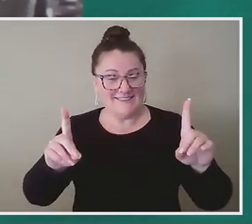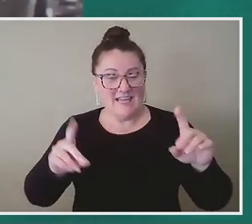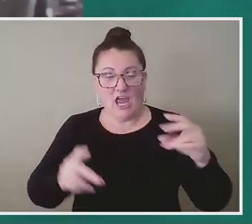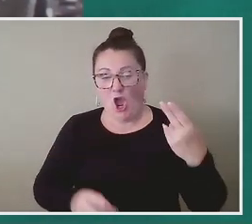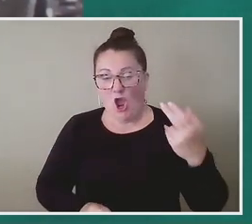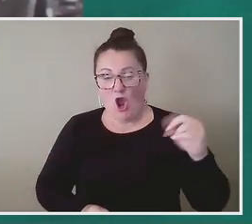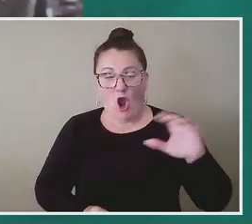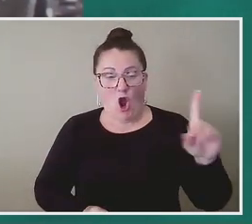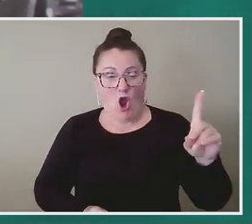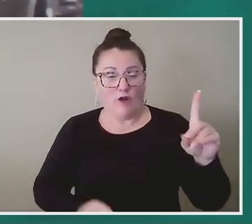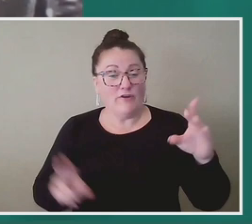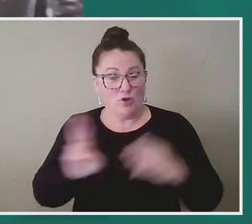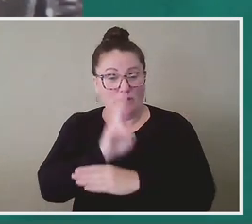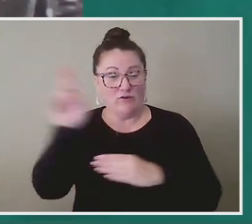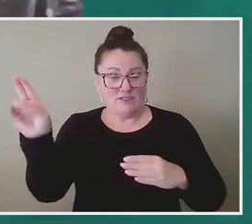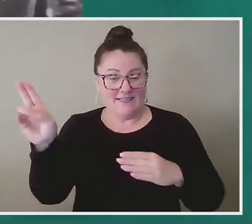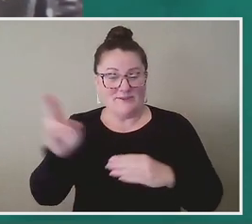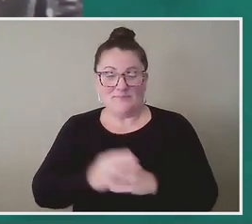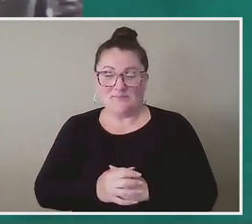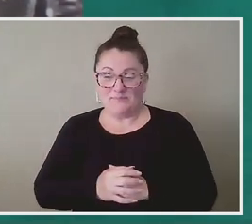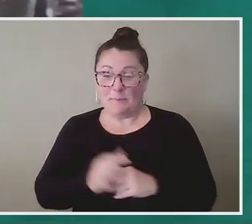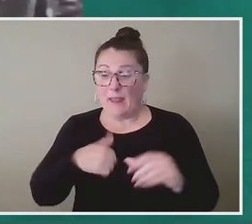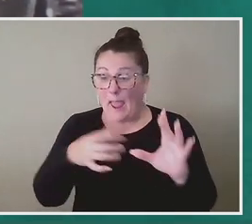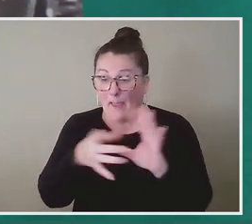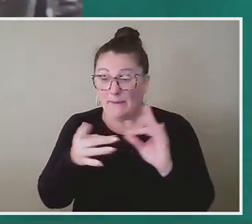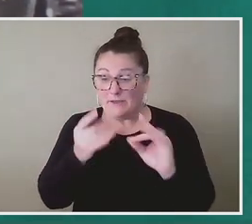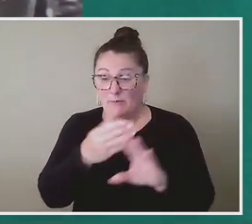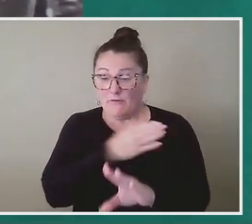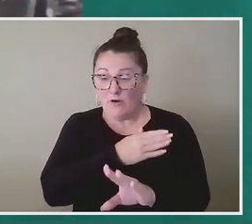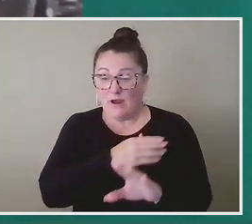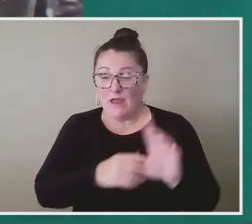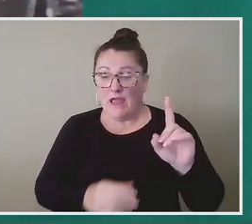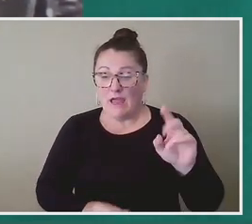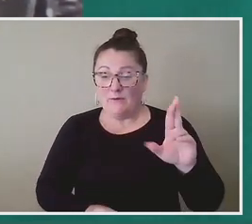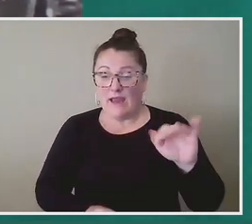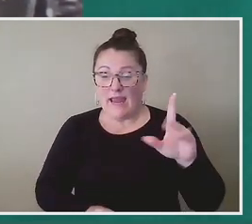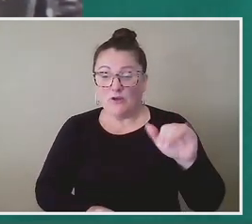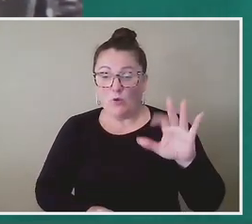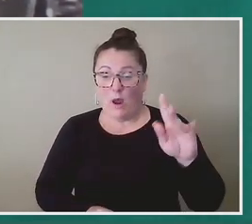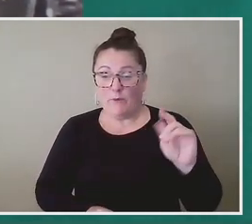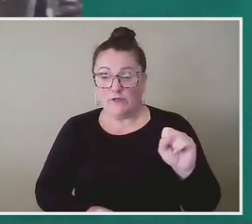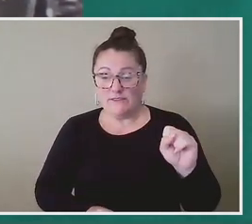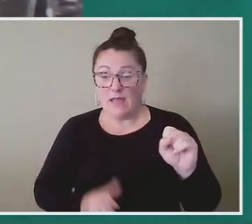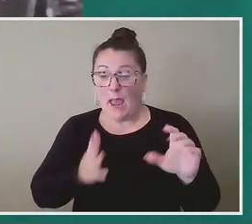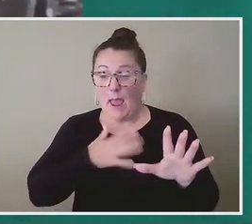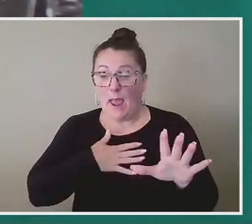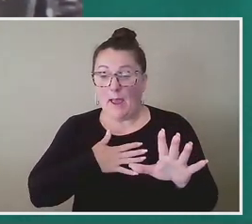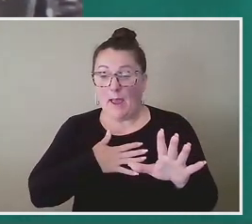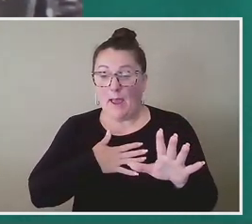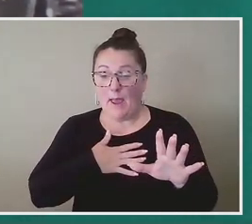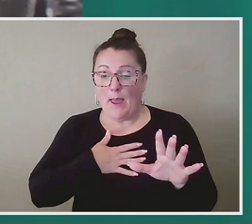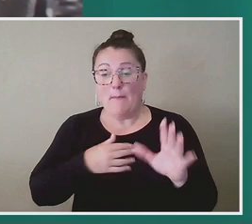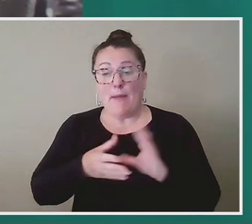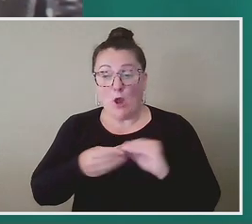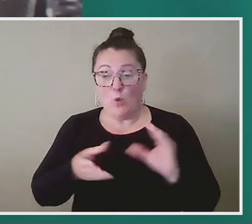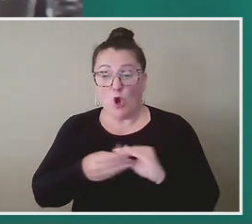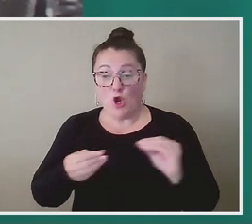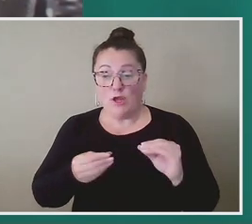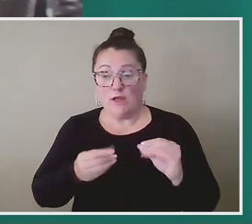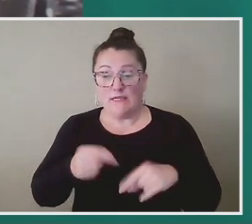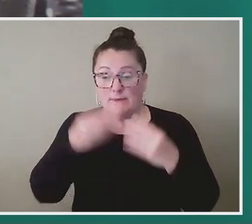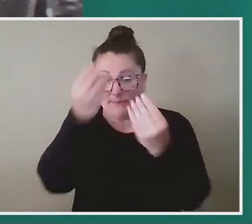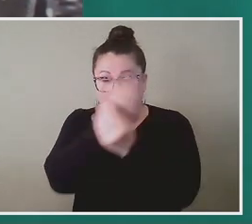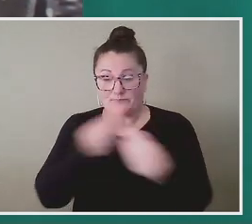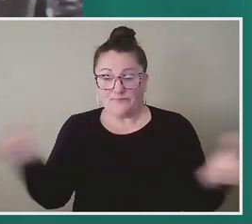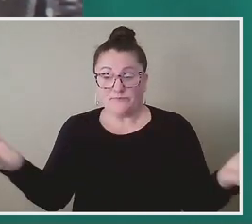University. And as I mentioned before, I'm Dr. Andrew Roberts and my work is about telling the story